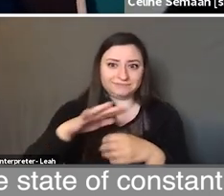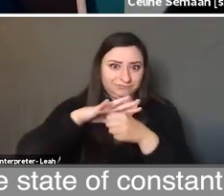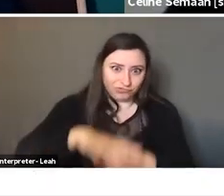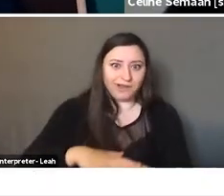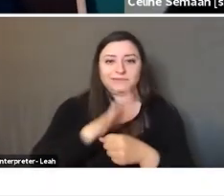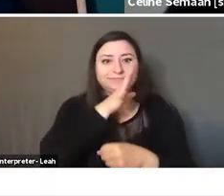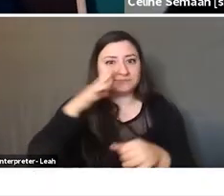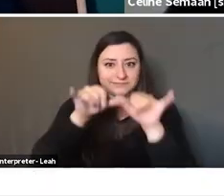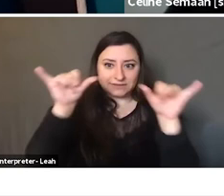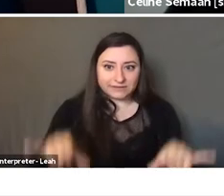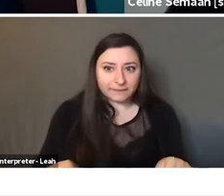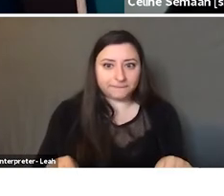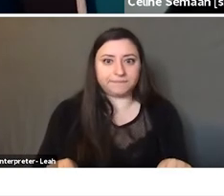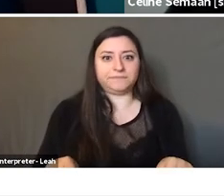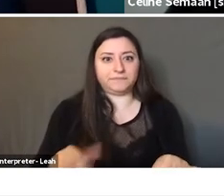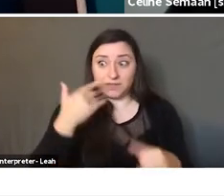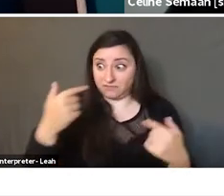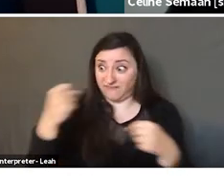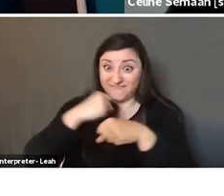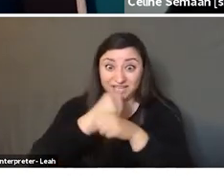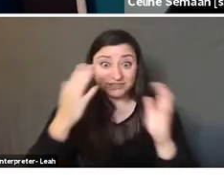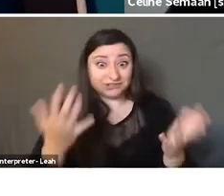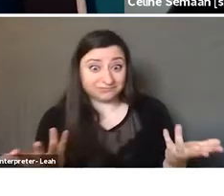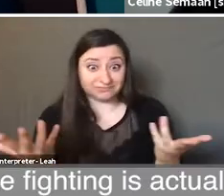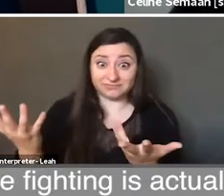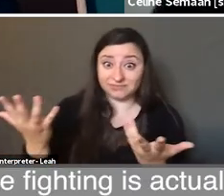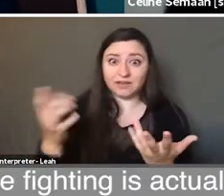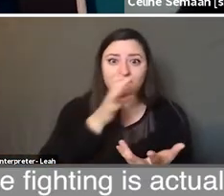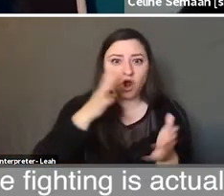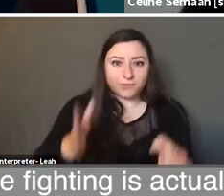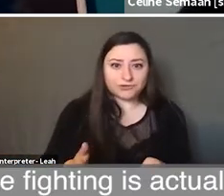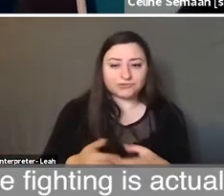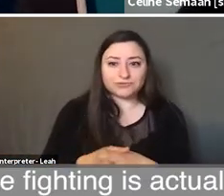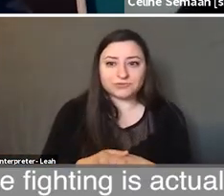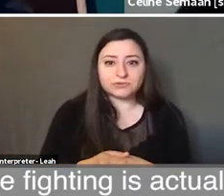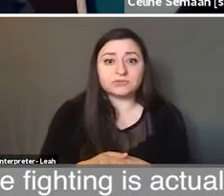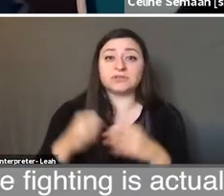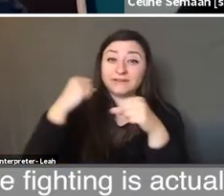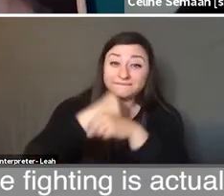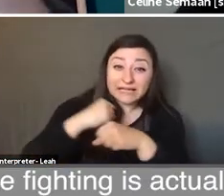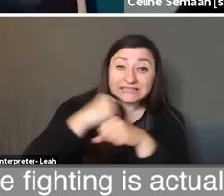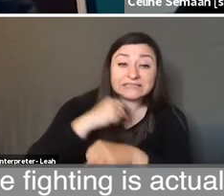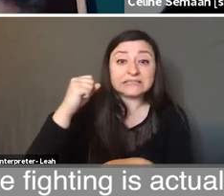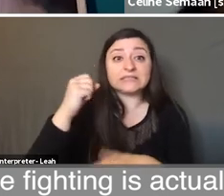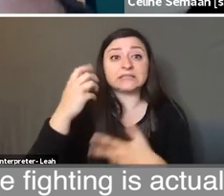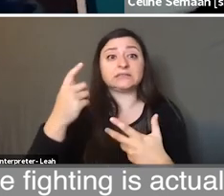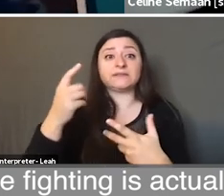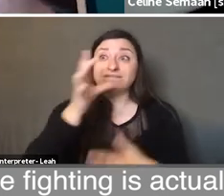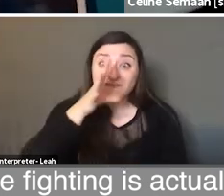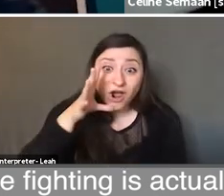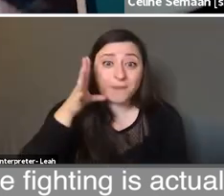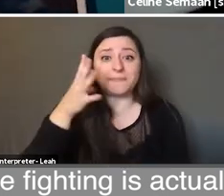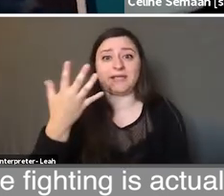system. Because who are the fighters? They are the farmers usually. So, two, the fighting is actually farming and